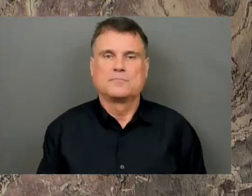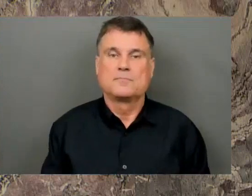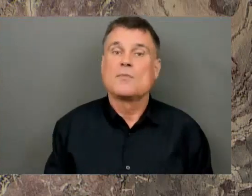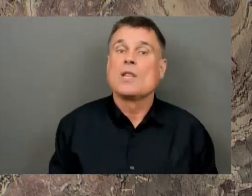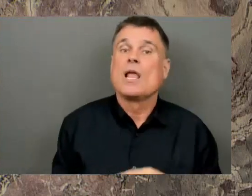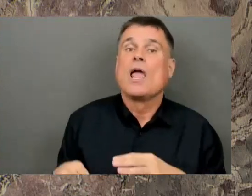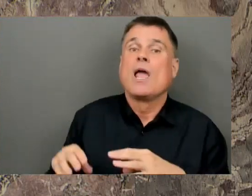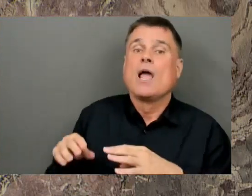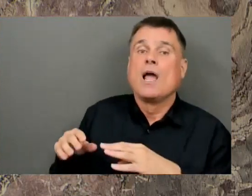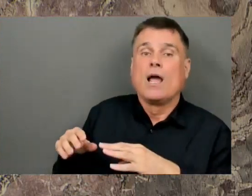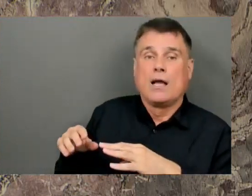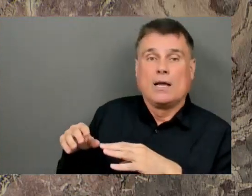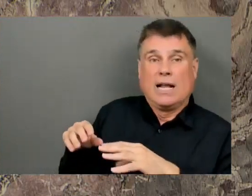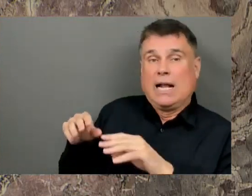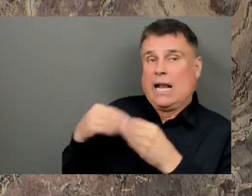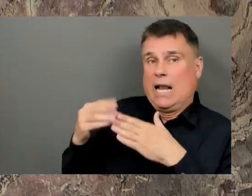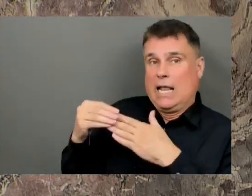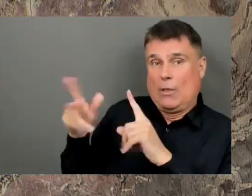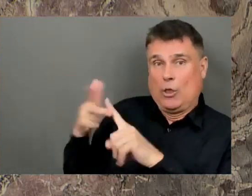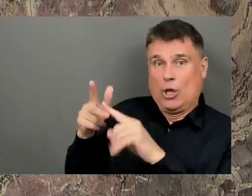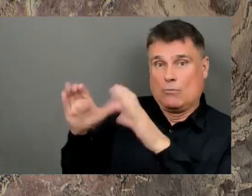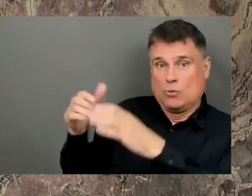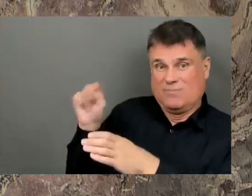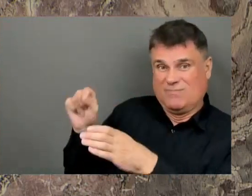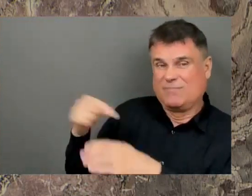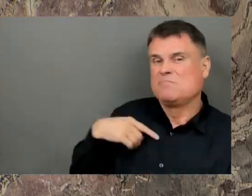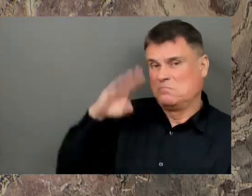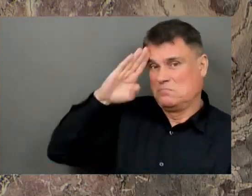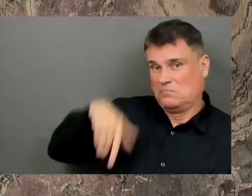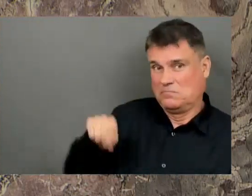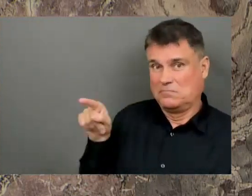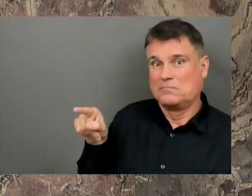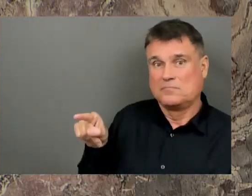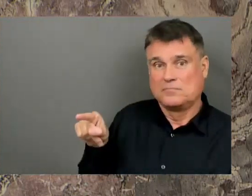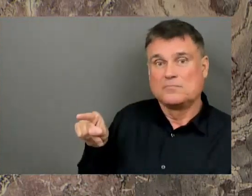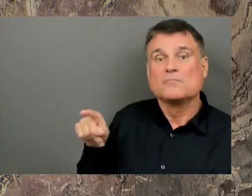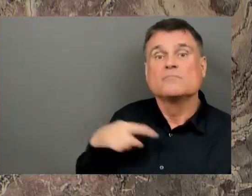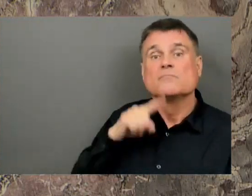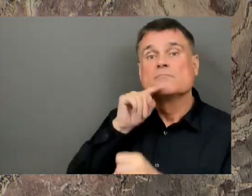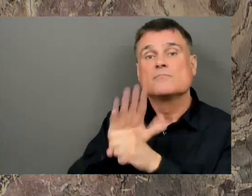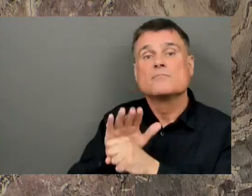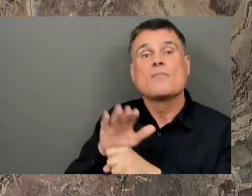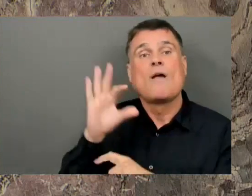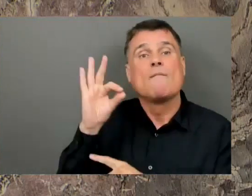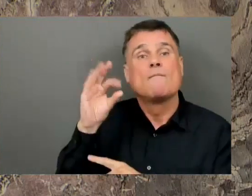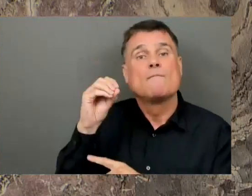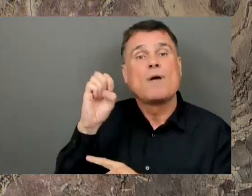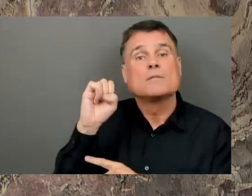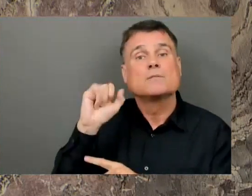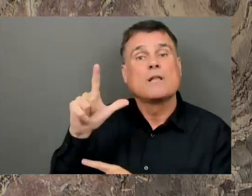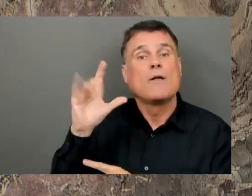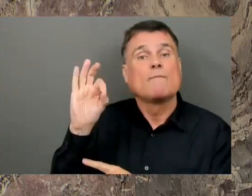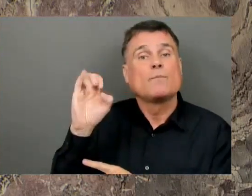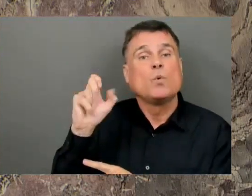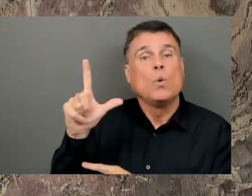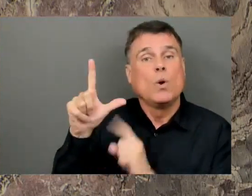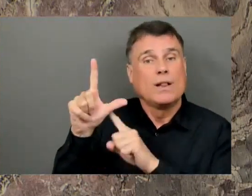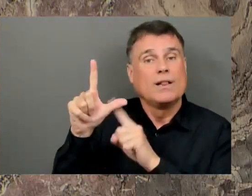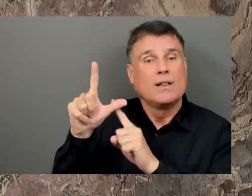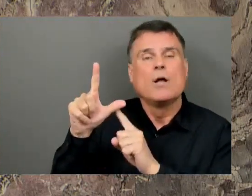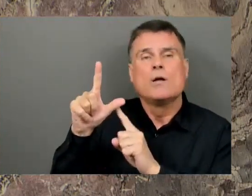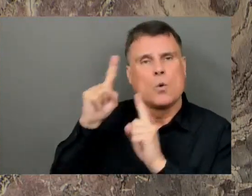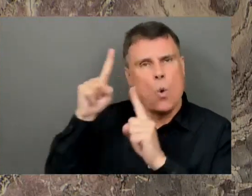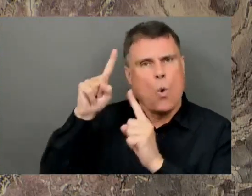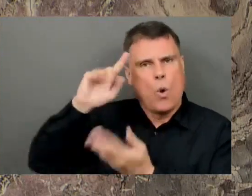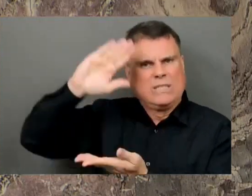fossil fuel subsidies. We started with the largest single fossil fuel subsidy, the deep well royalty credit.